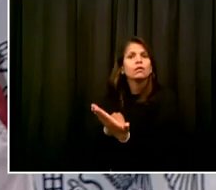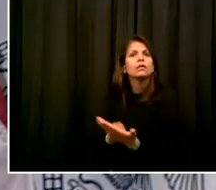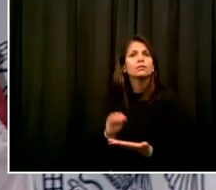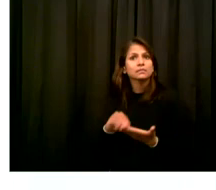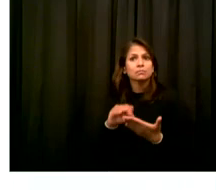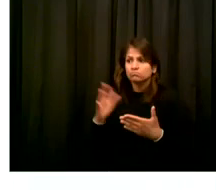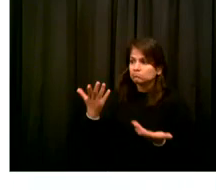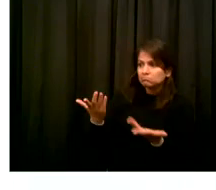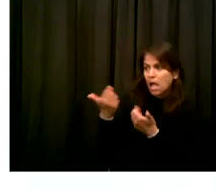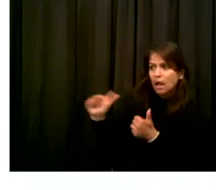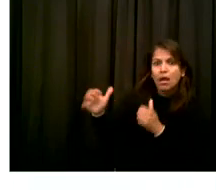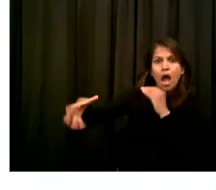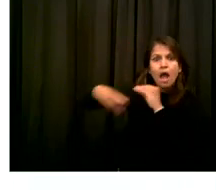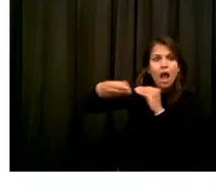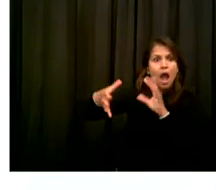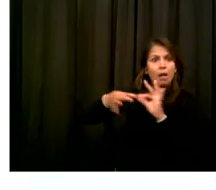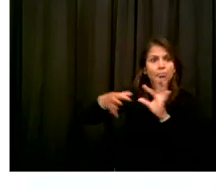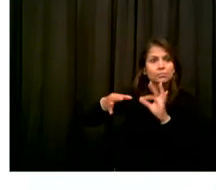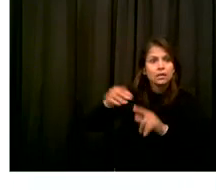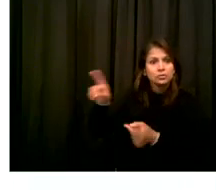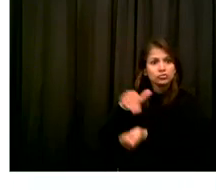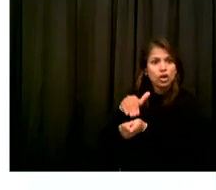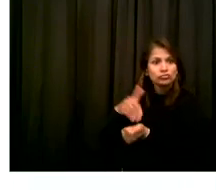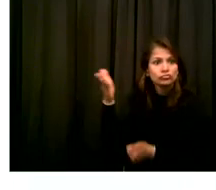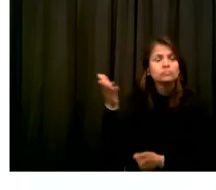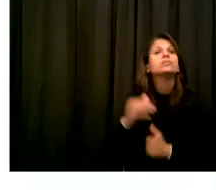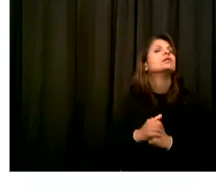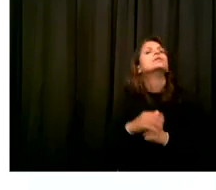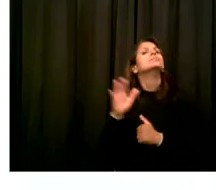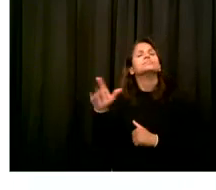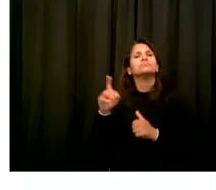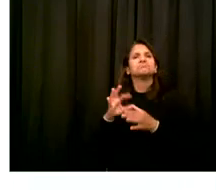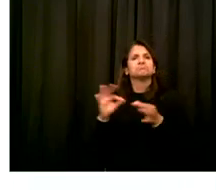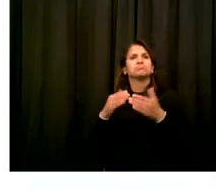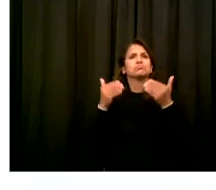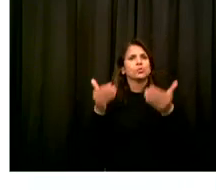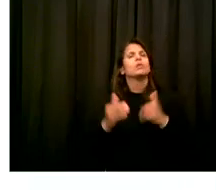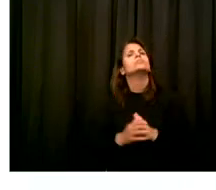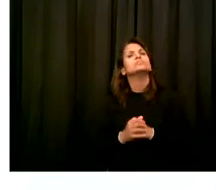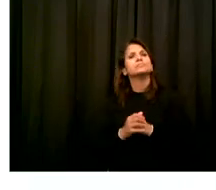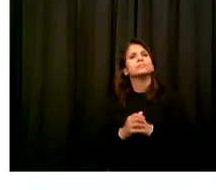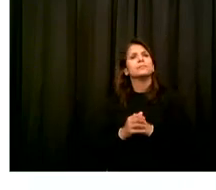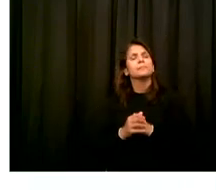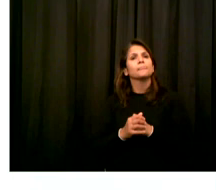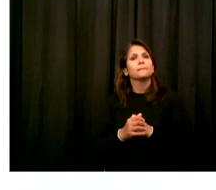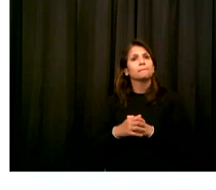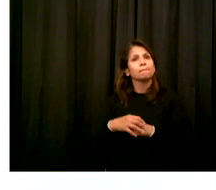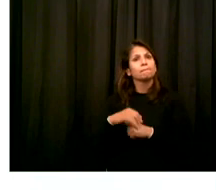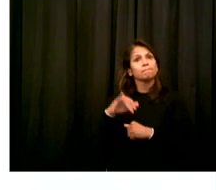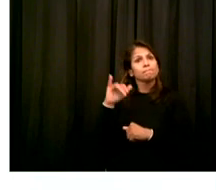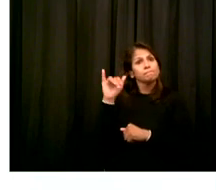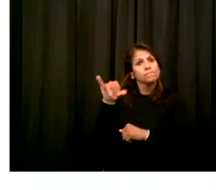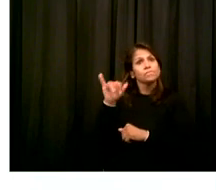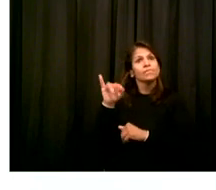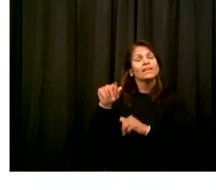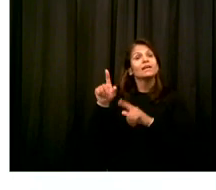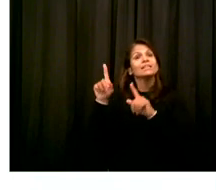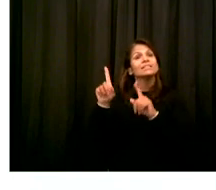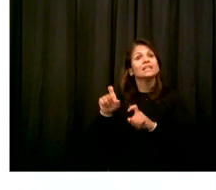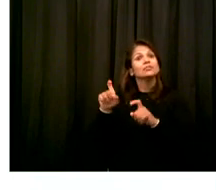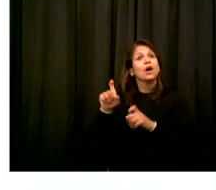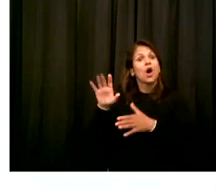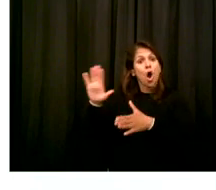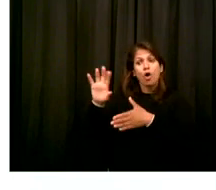Dr. sir. I'll start. So the median test turnaround times, most recently have been